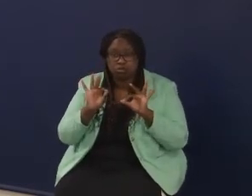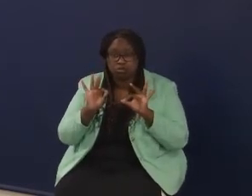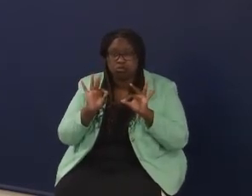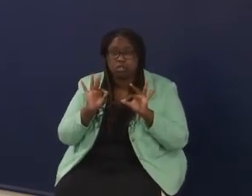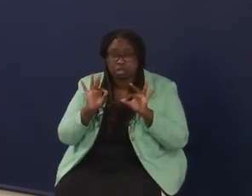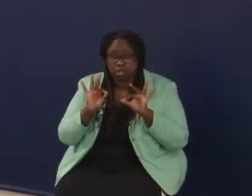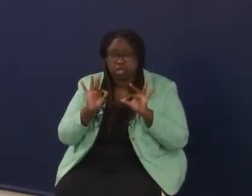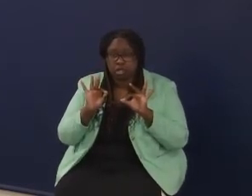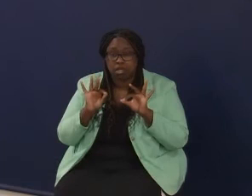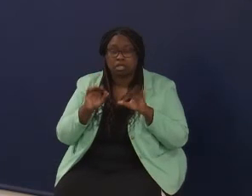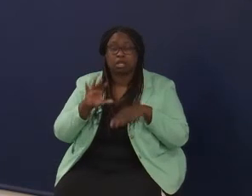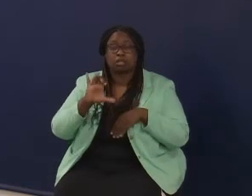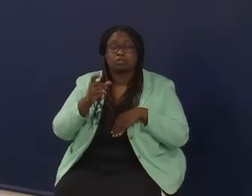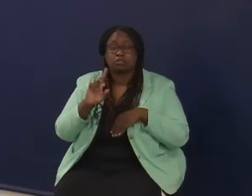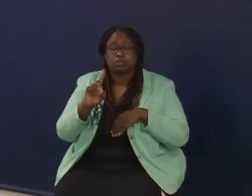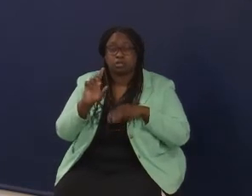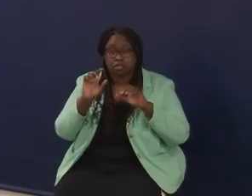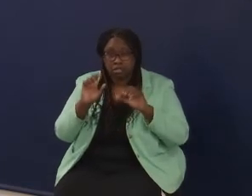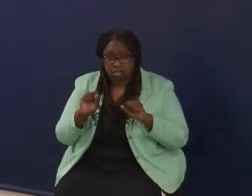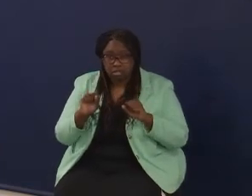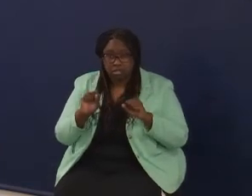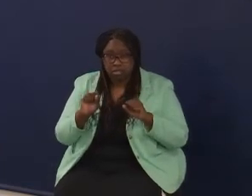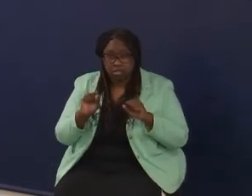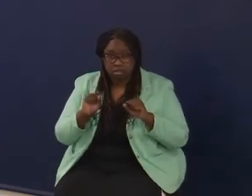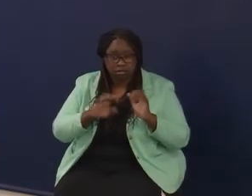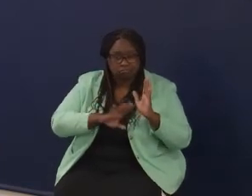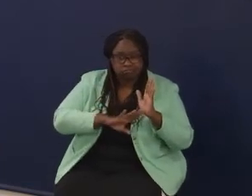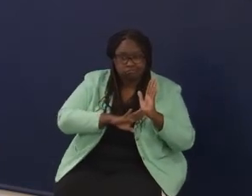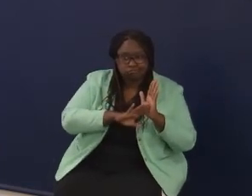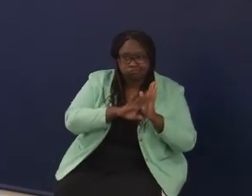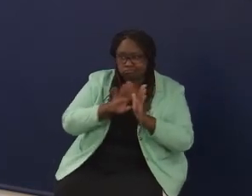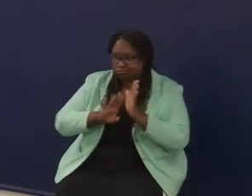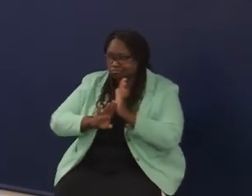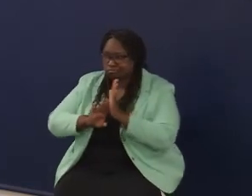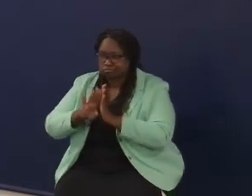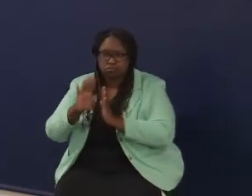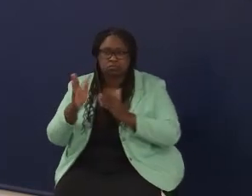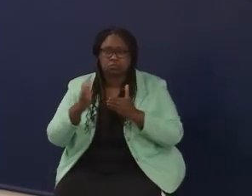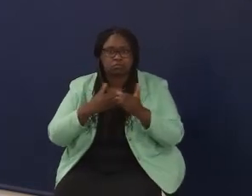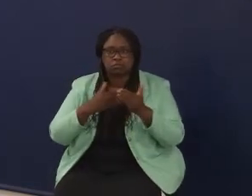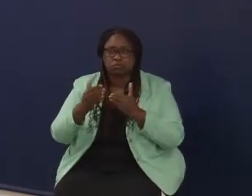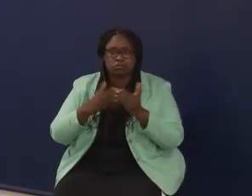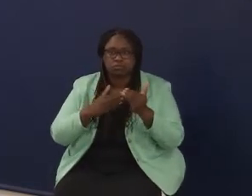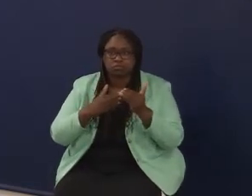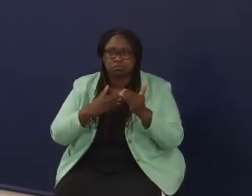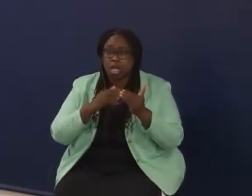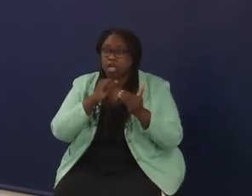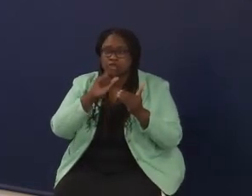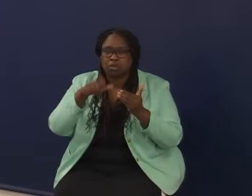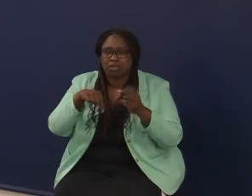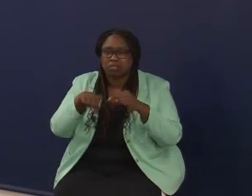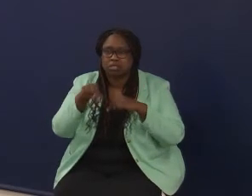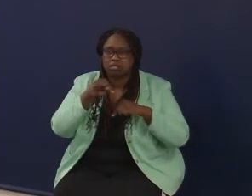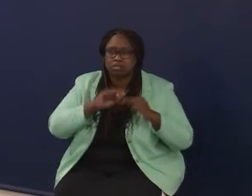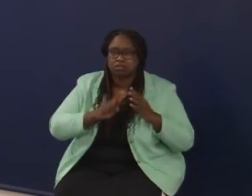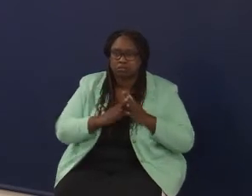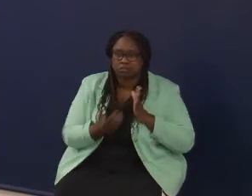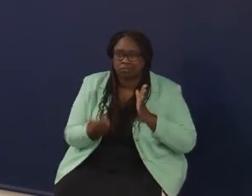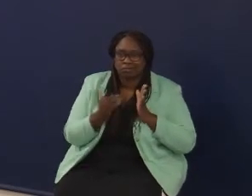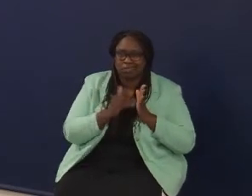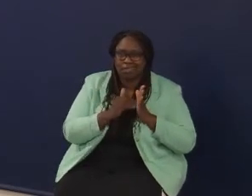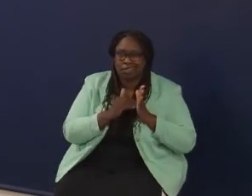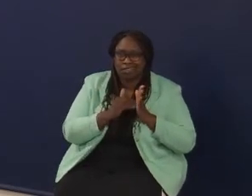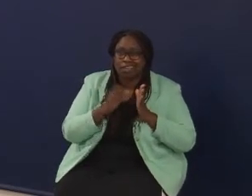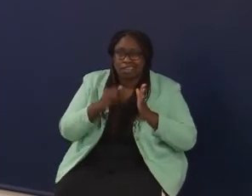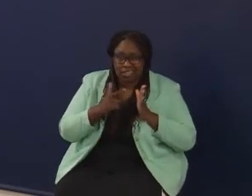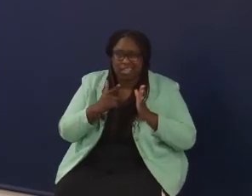were filling. But a child could go and progress anywhere along that continuum and then not have to start back over. So those skills